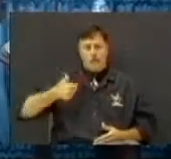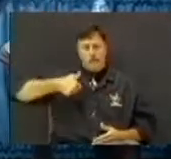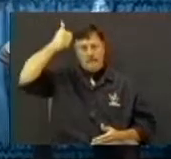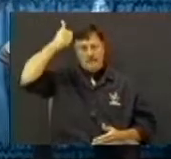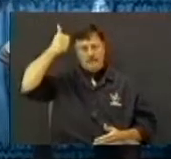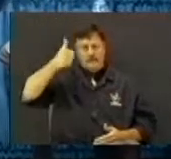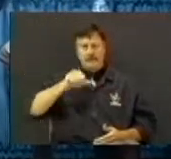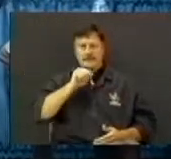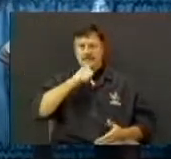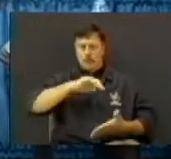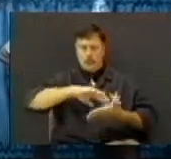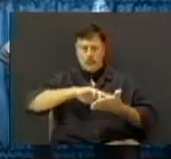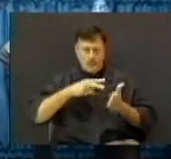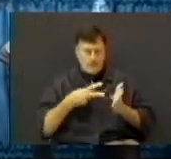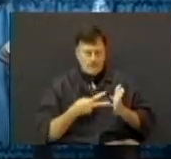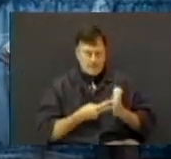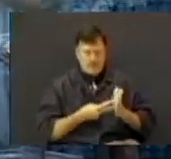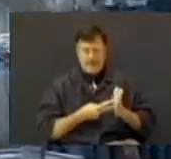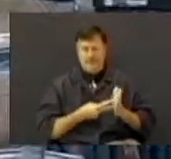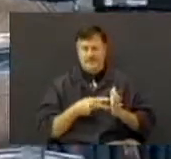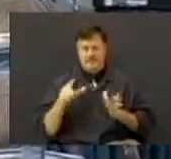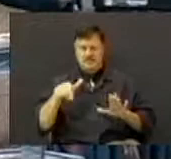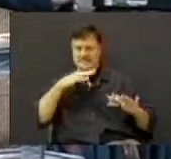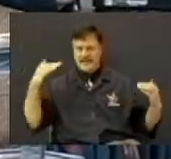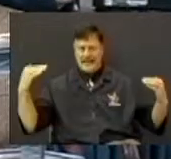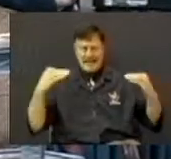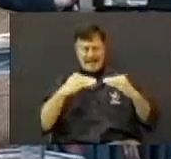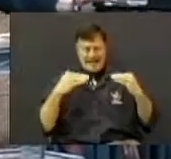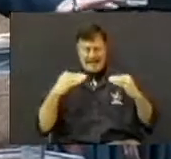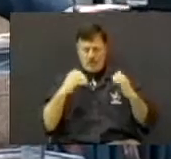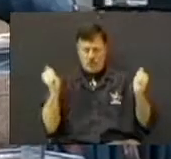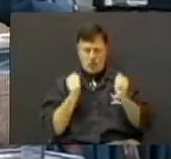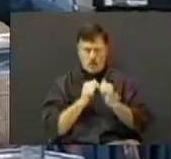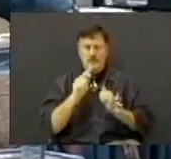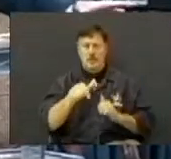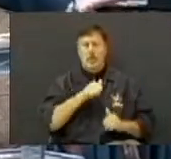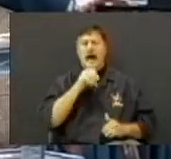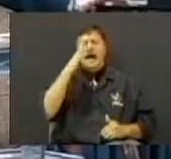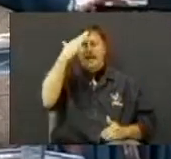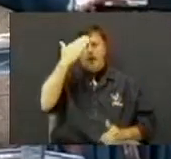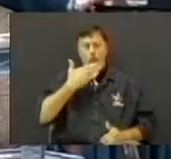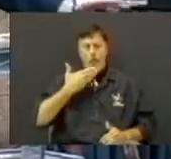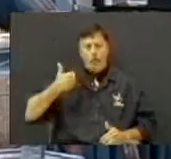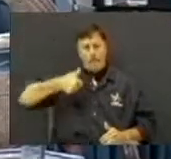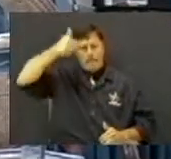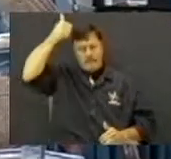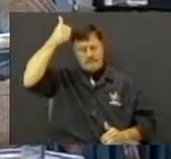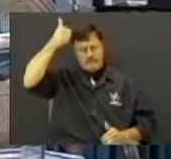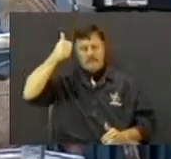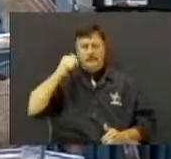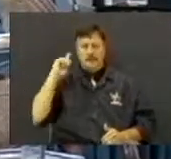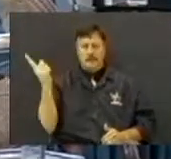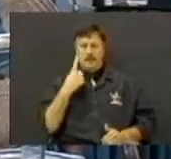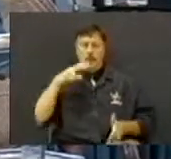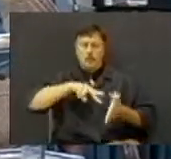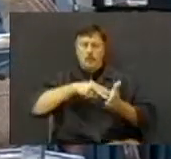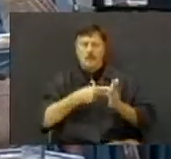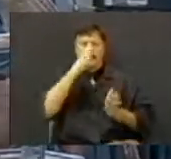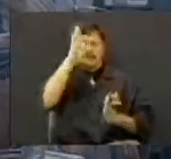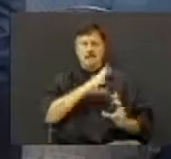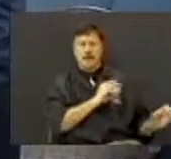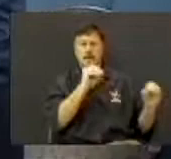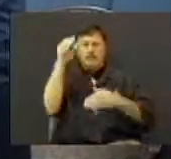It doesn't mean she's not equal to you. I know better. It only means that God